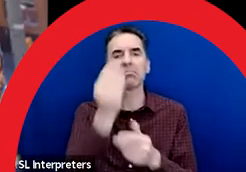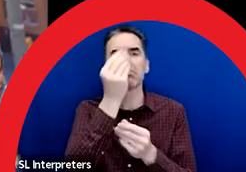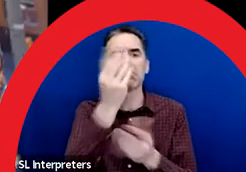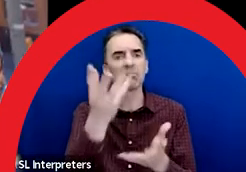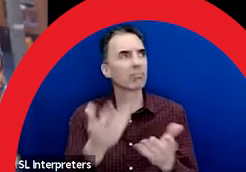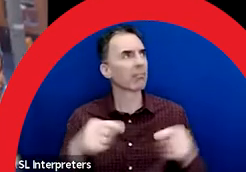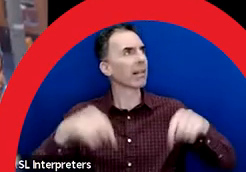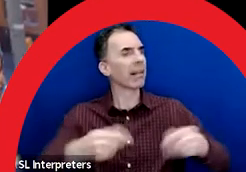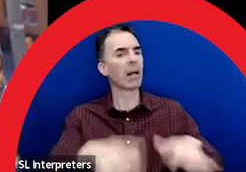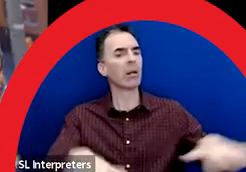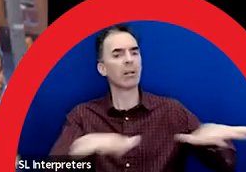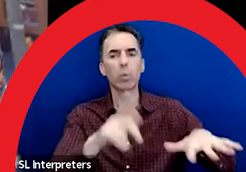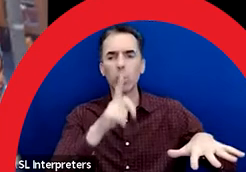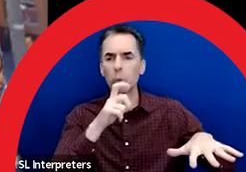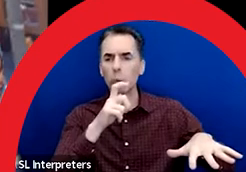Go ahead, Julie.